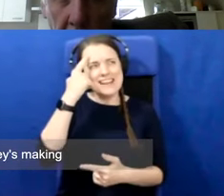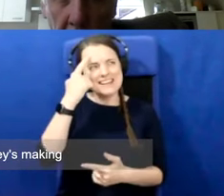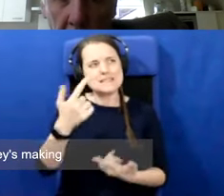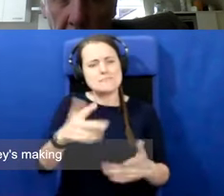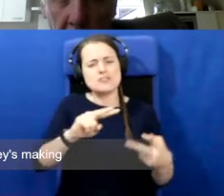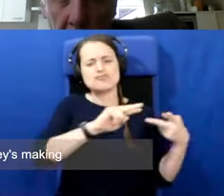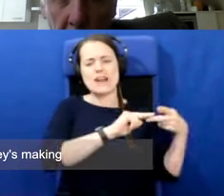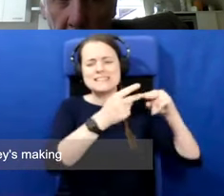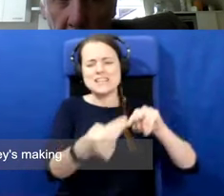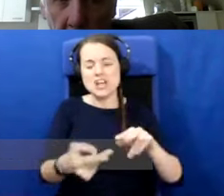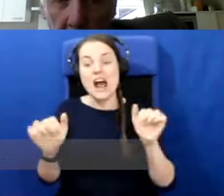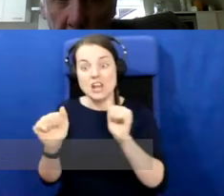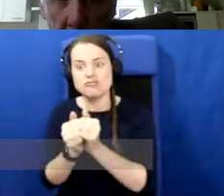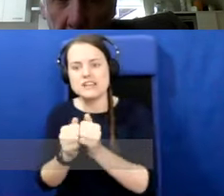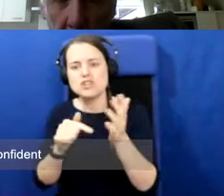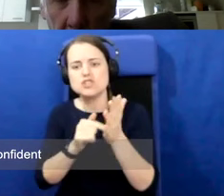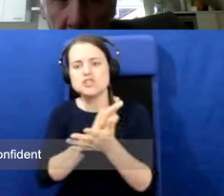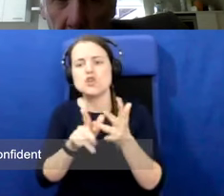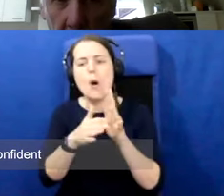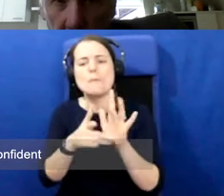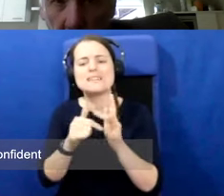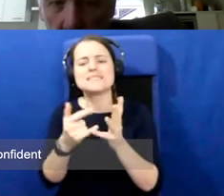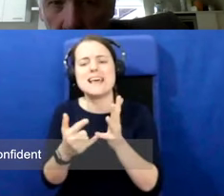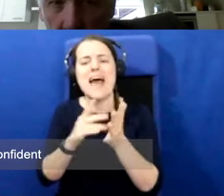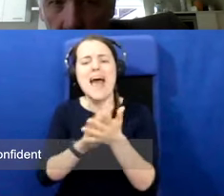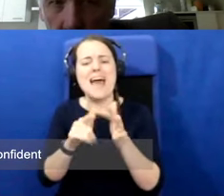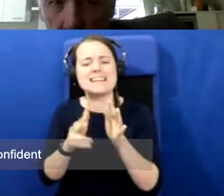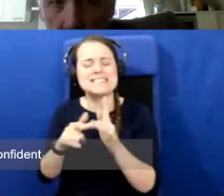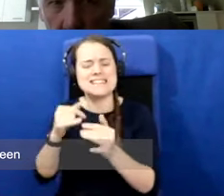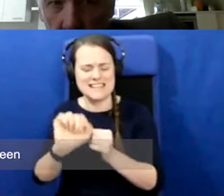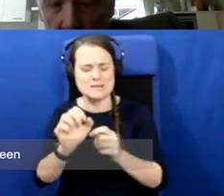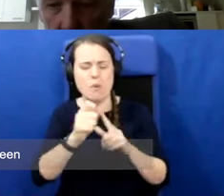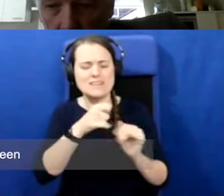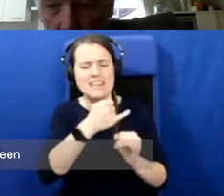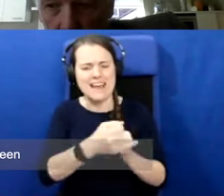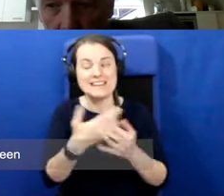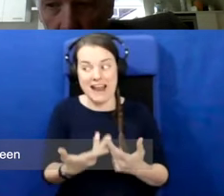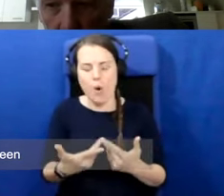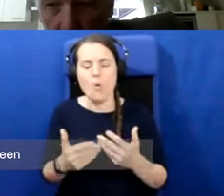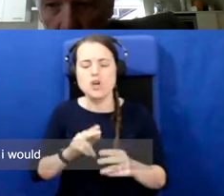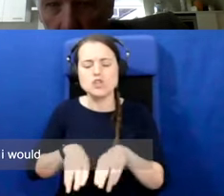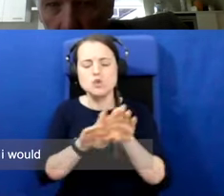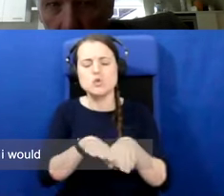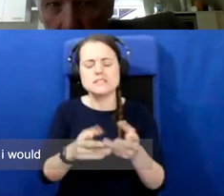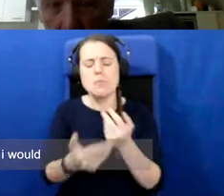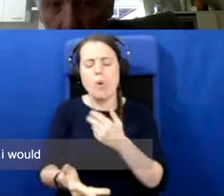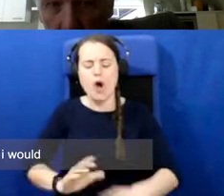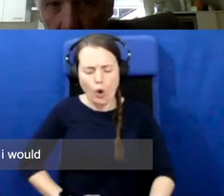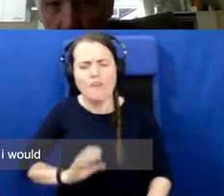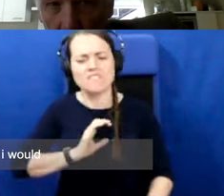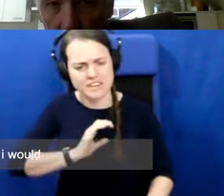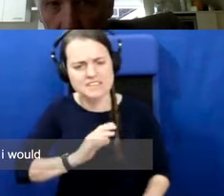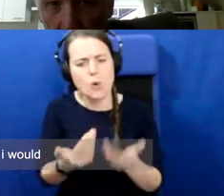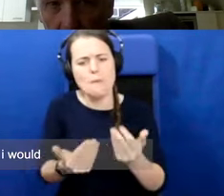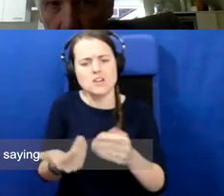Hennessey's making there at the end. And I think it is much more confident now than it would have been at the start of the period. And I